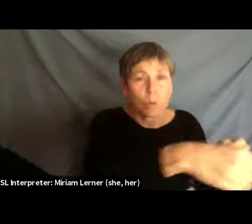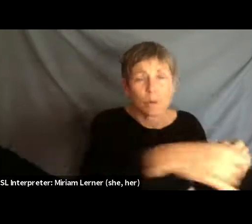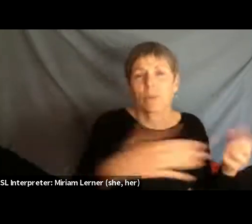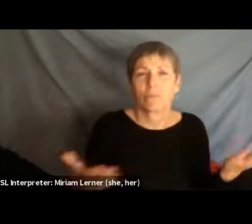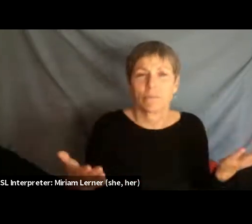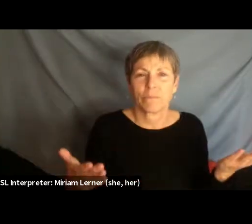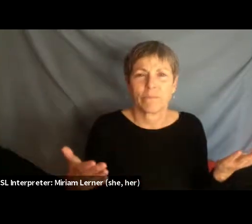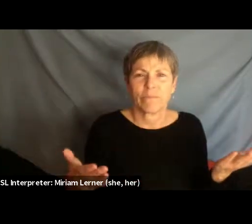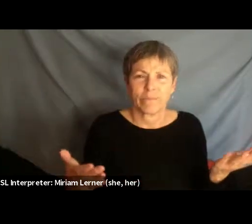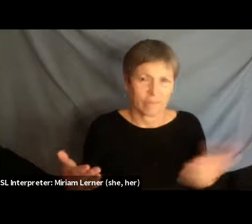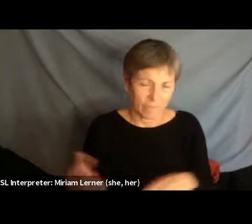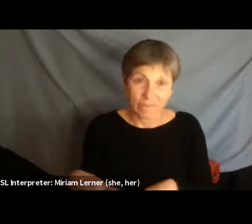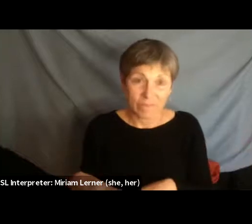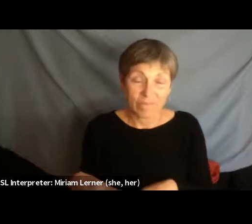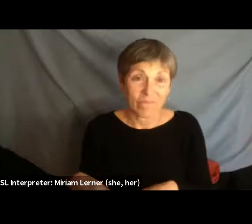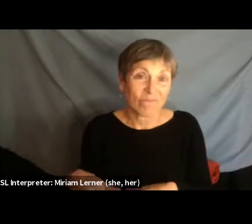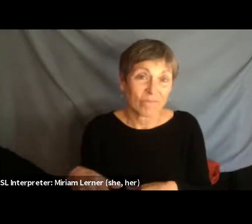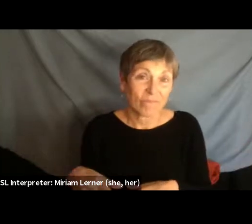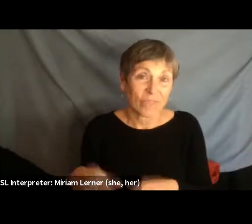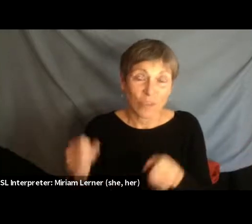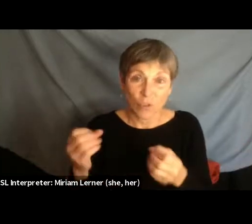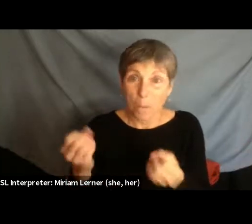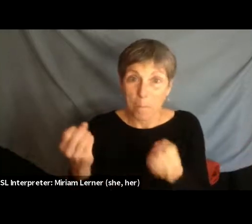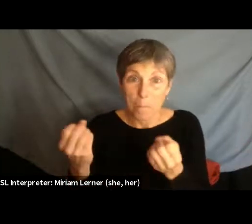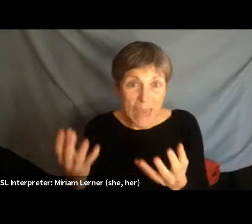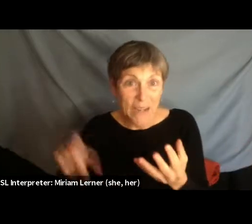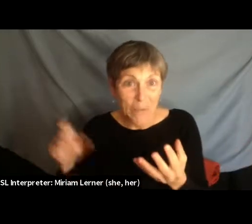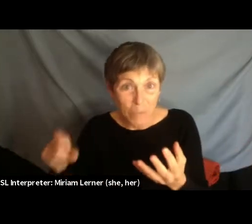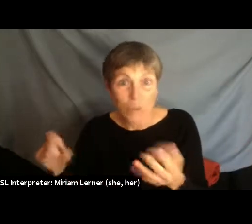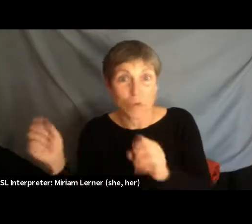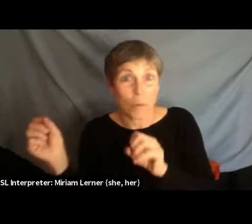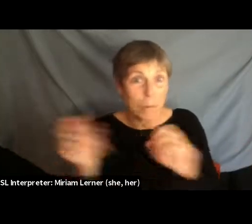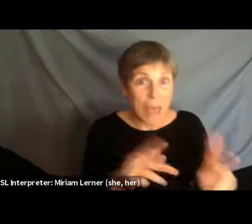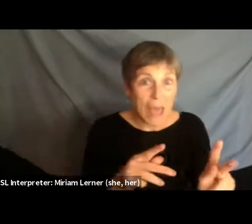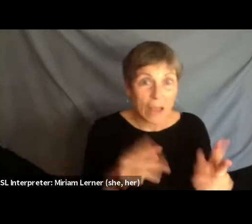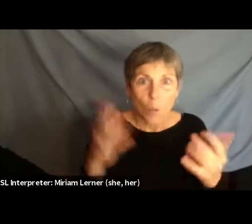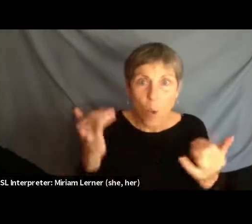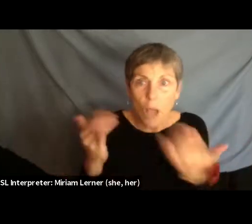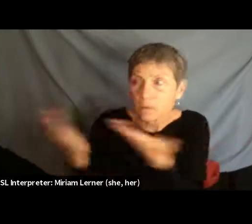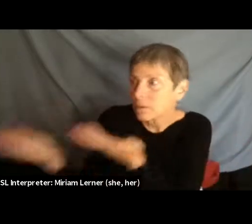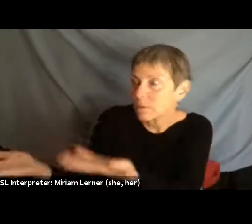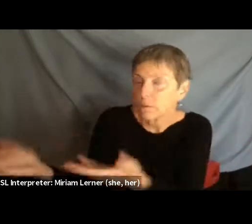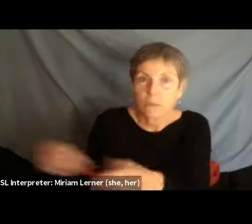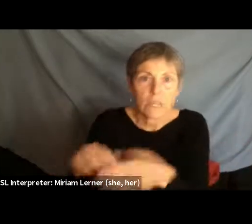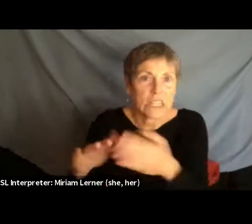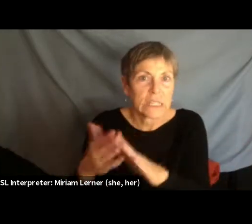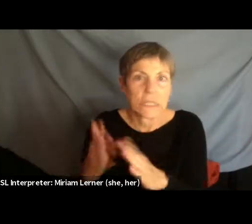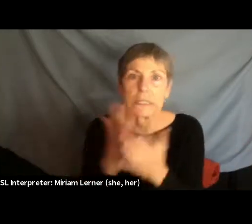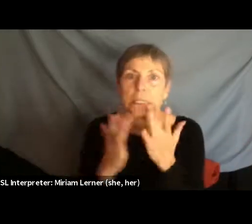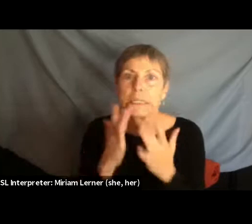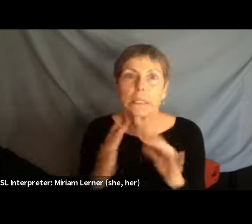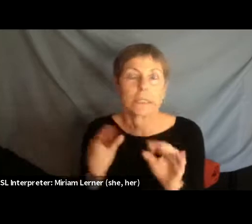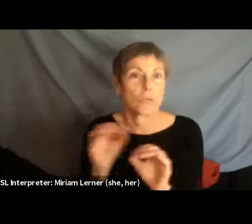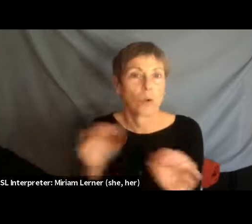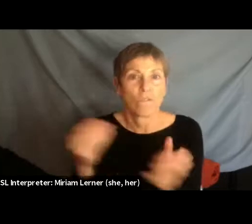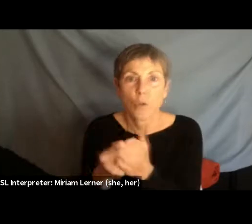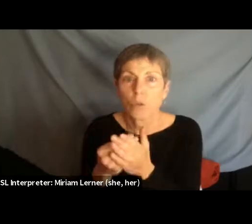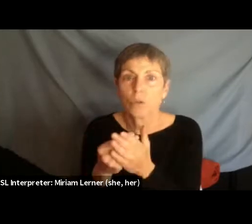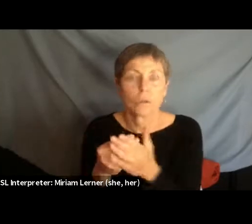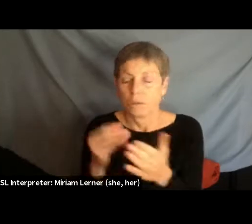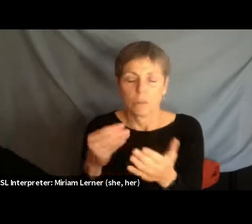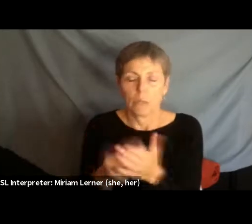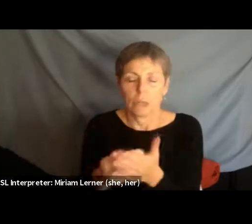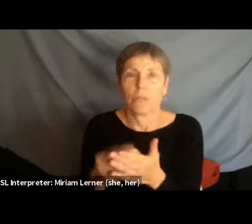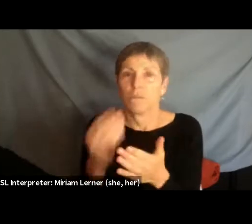returned migrants who had to return because they were unable to survive in urban areas due to insecurities related to food,